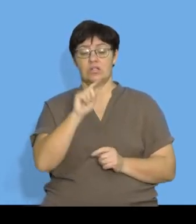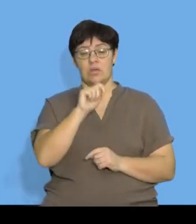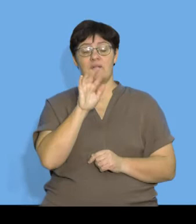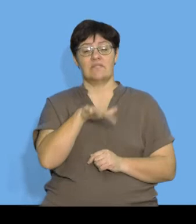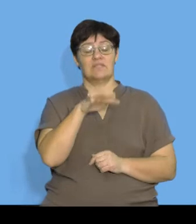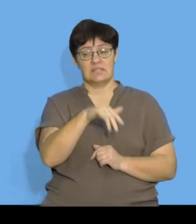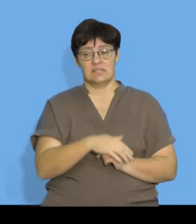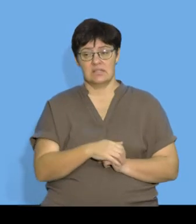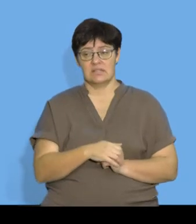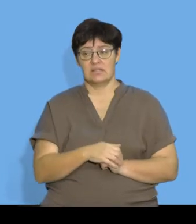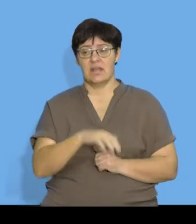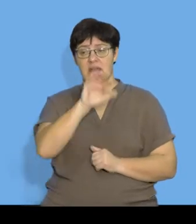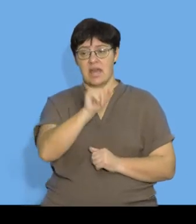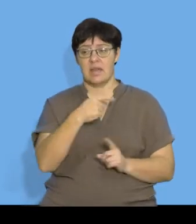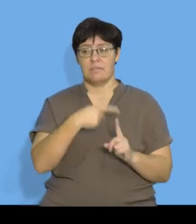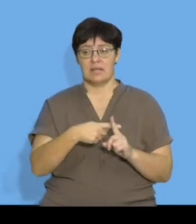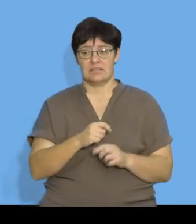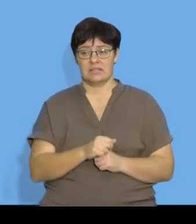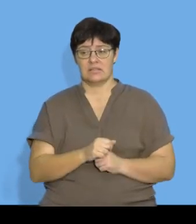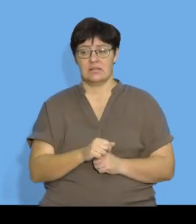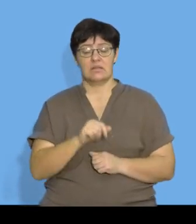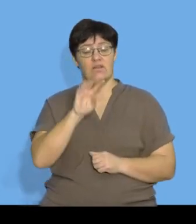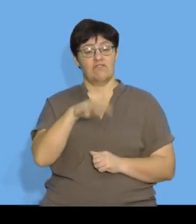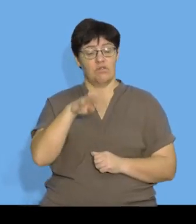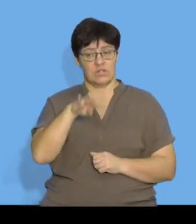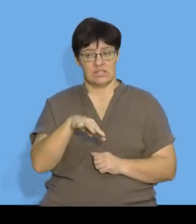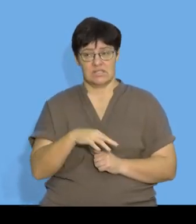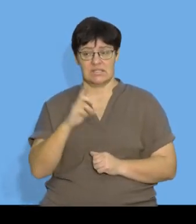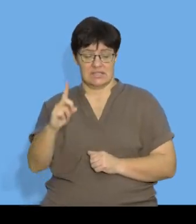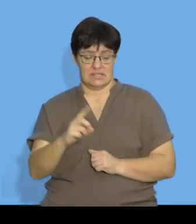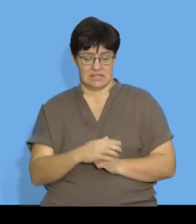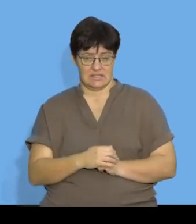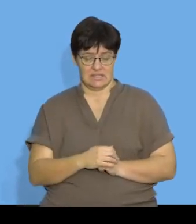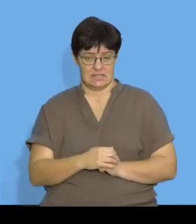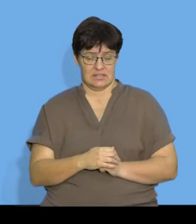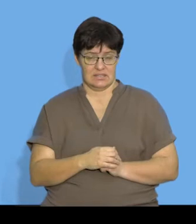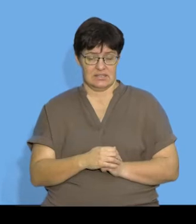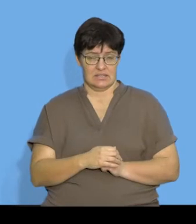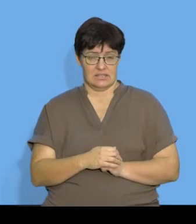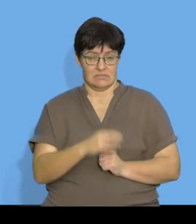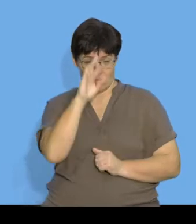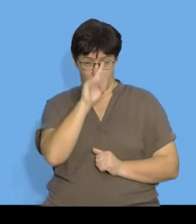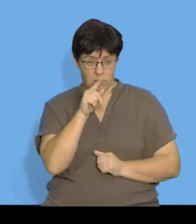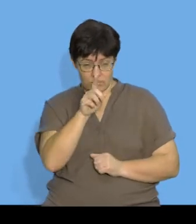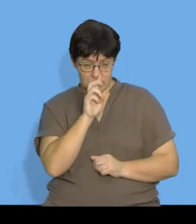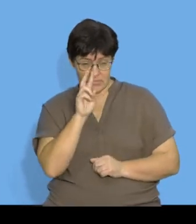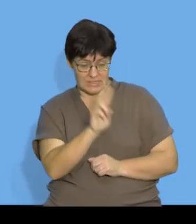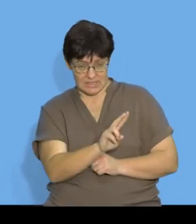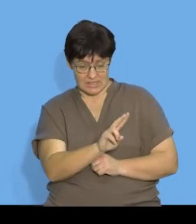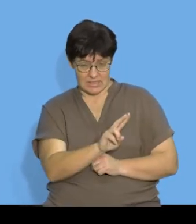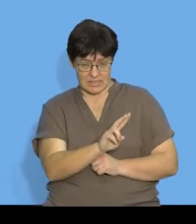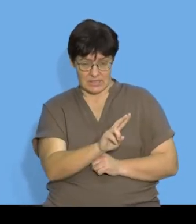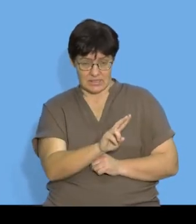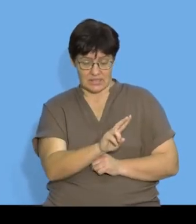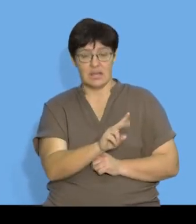is equal to A plus 14 D. I'm hoping that everyone can see that the